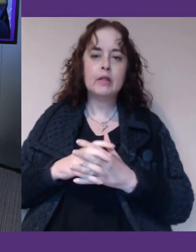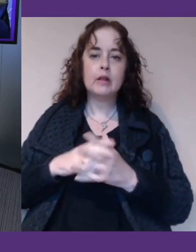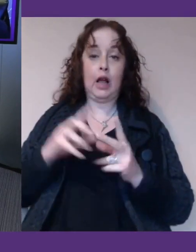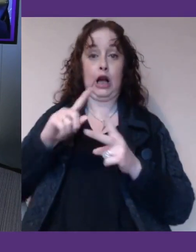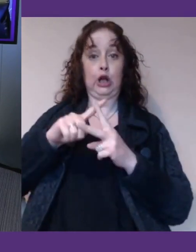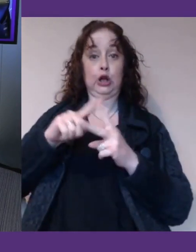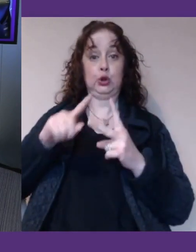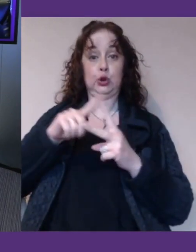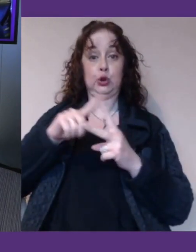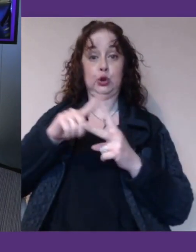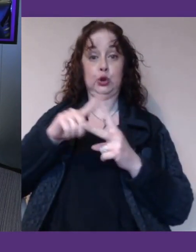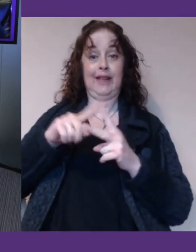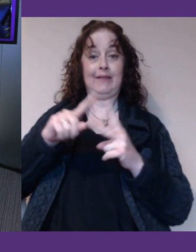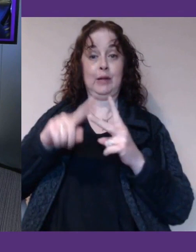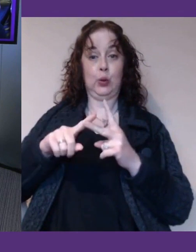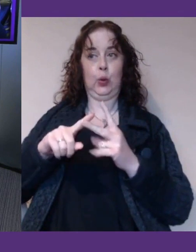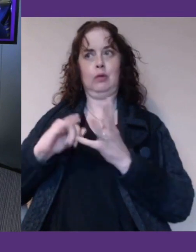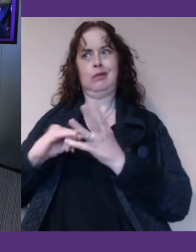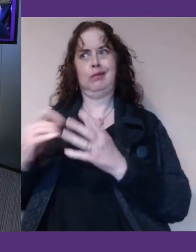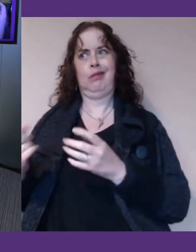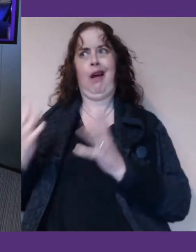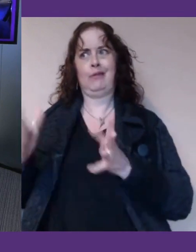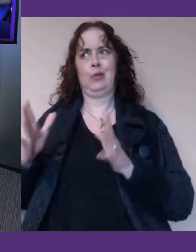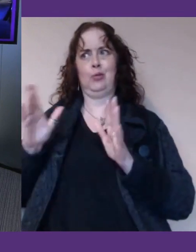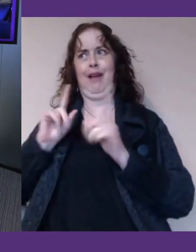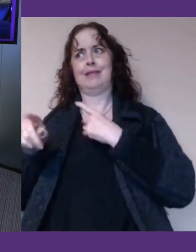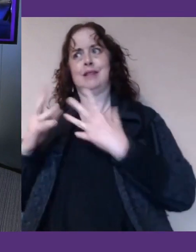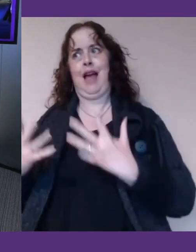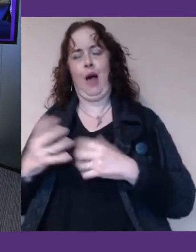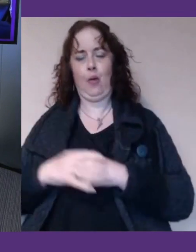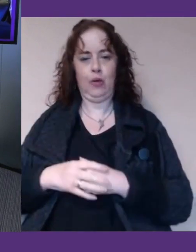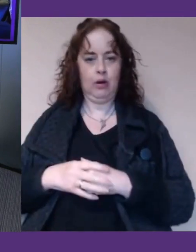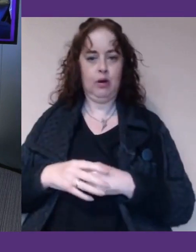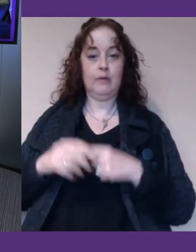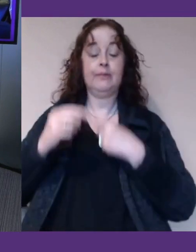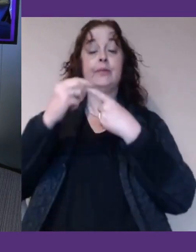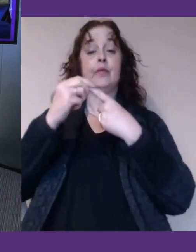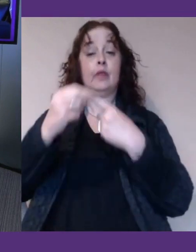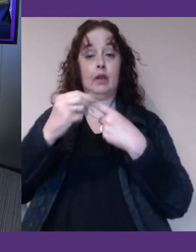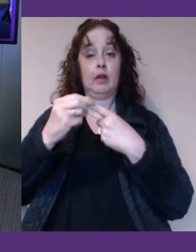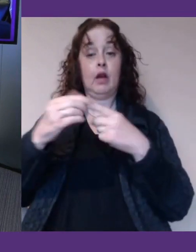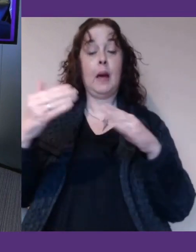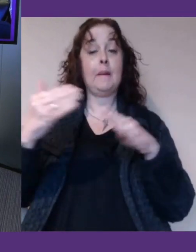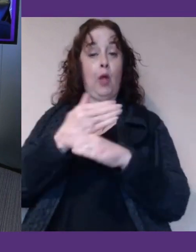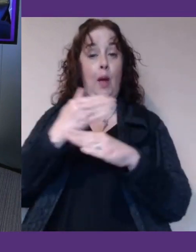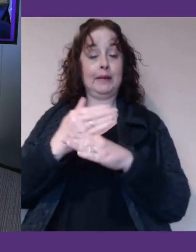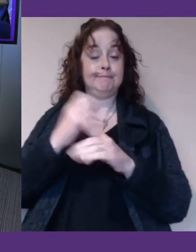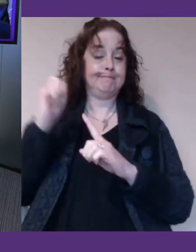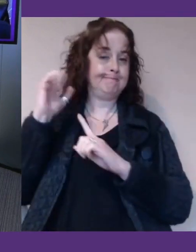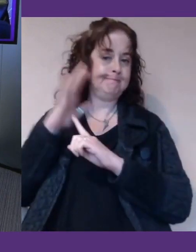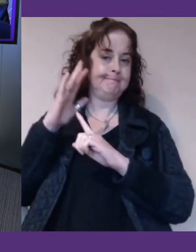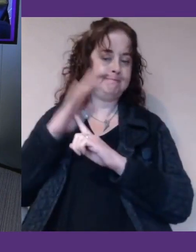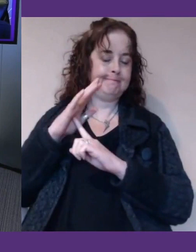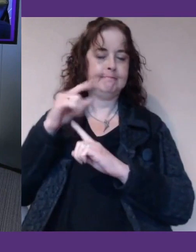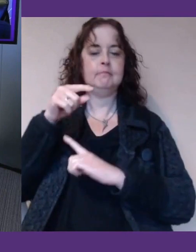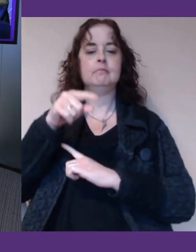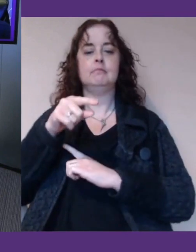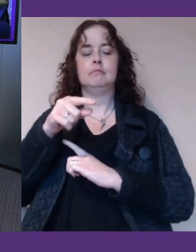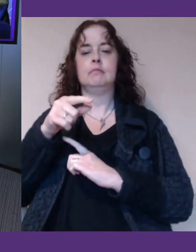me up. I mean, one is, of course, employment, which is really important. We've seen a trend where